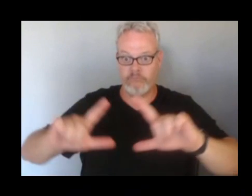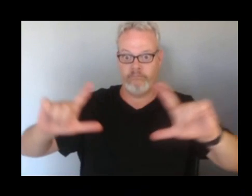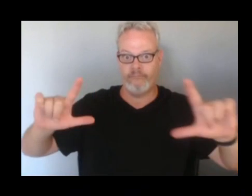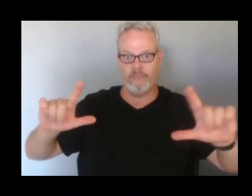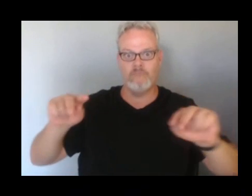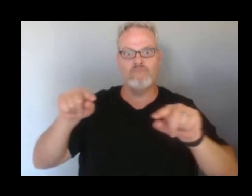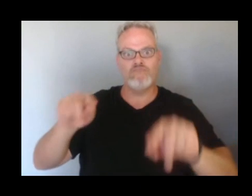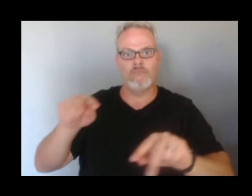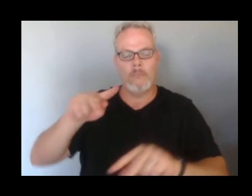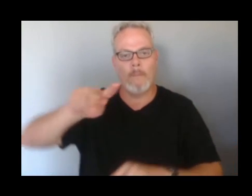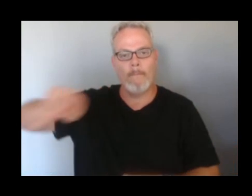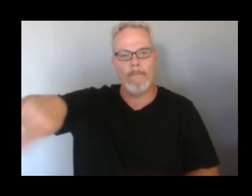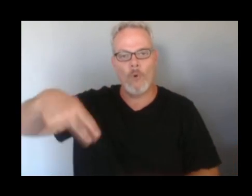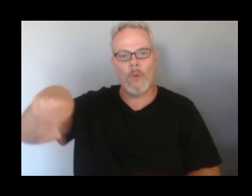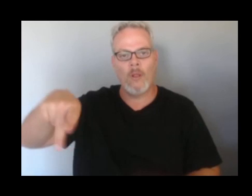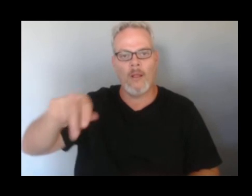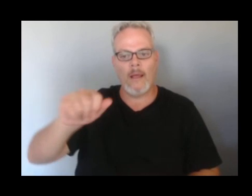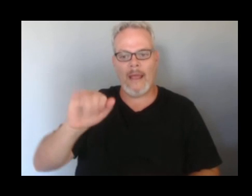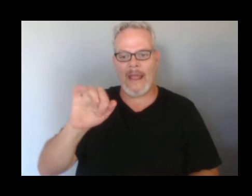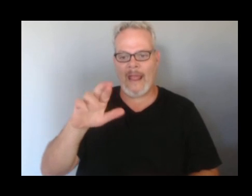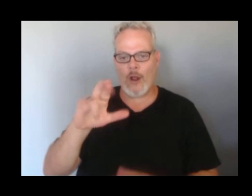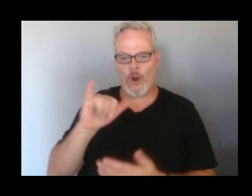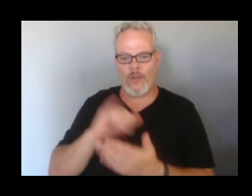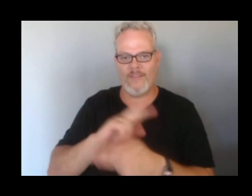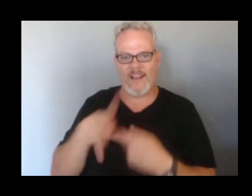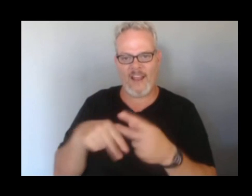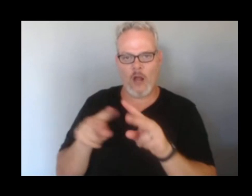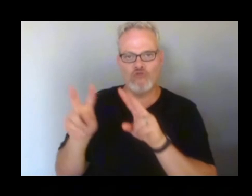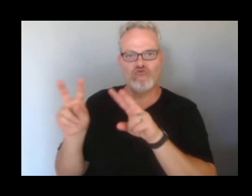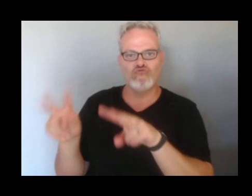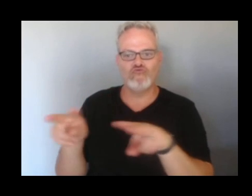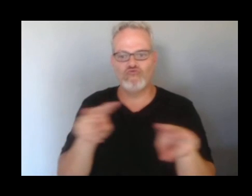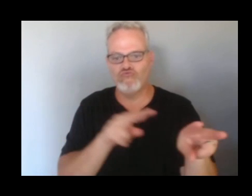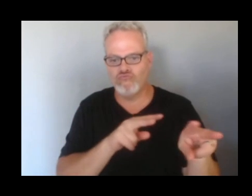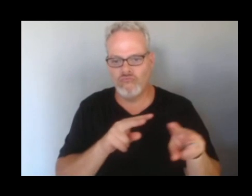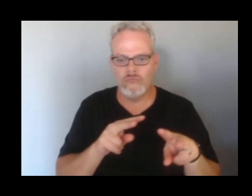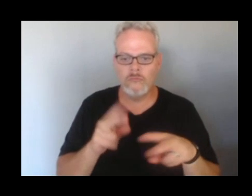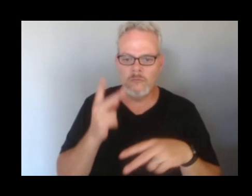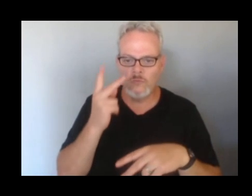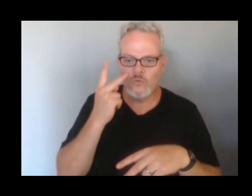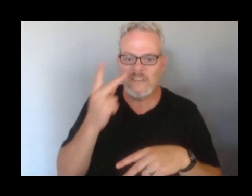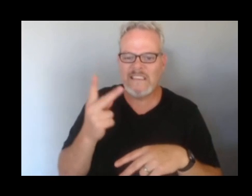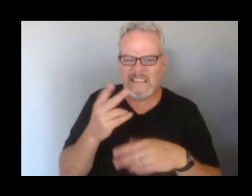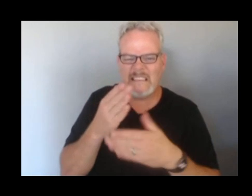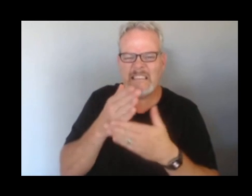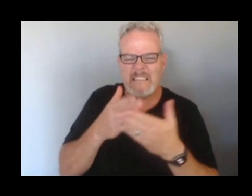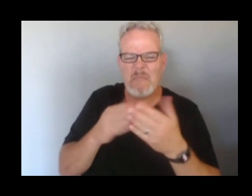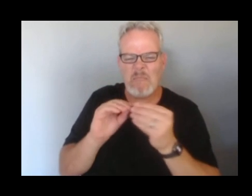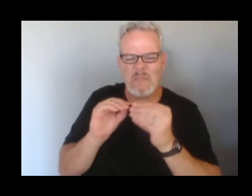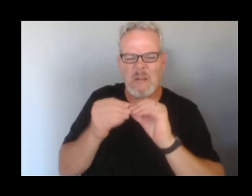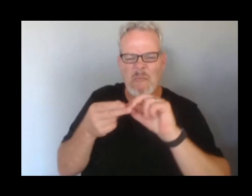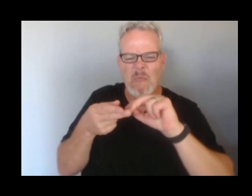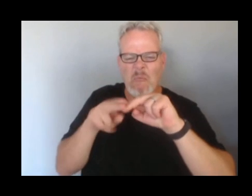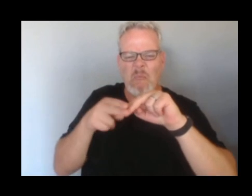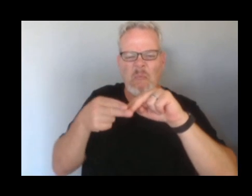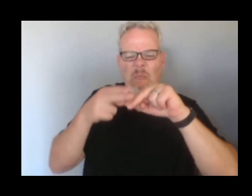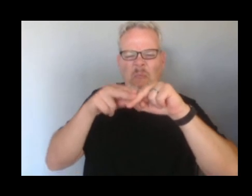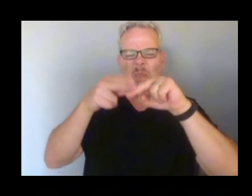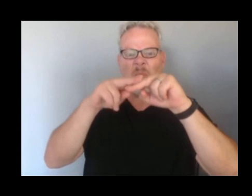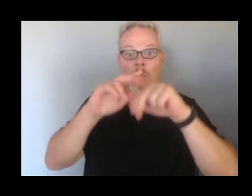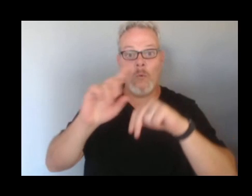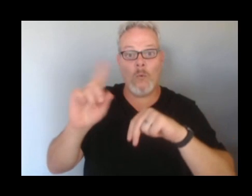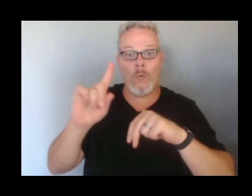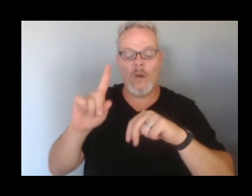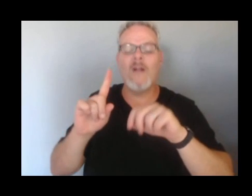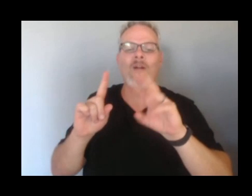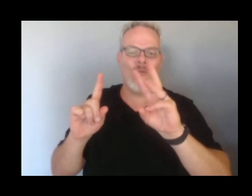citizen science monitoring network, we can see some slightly elevated values here in the west and southwest part